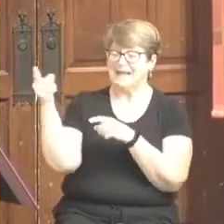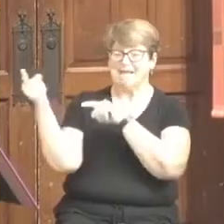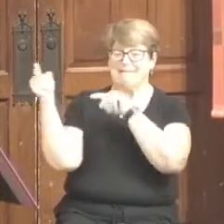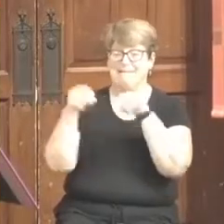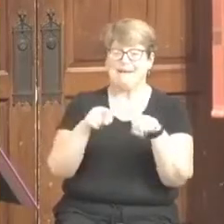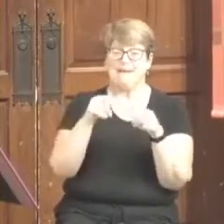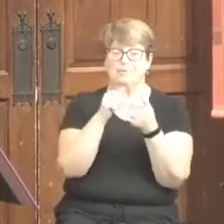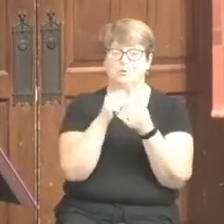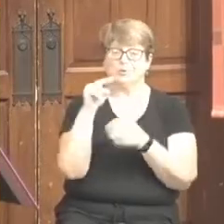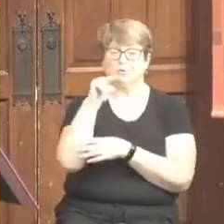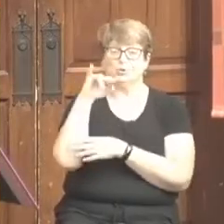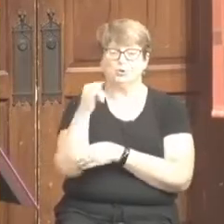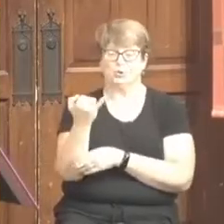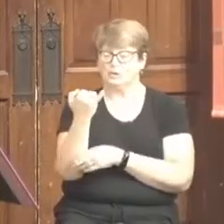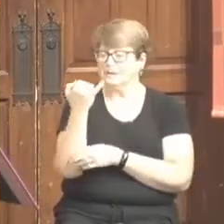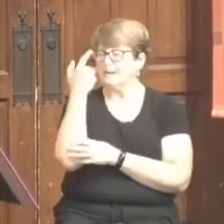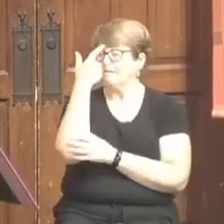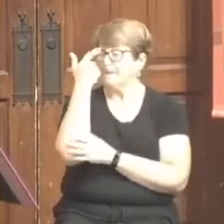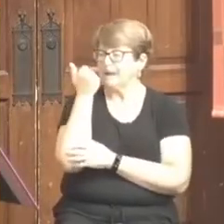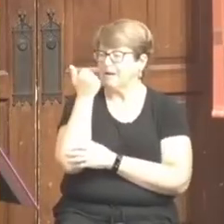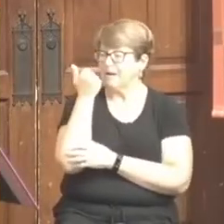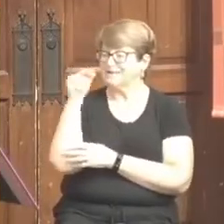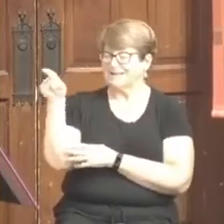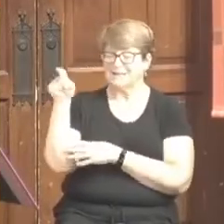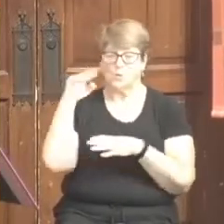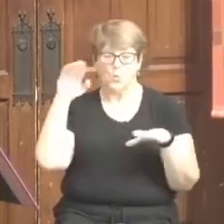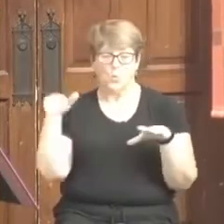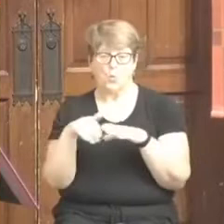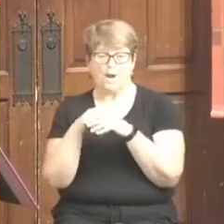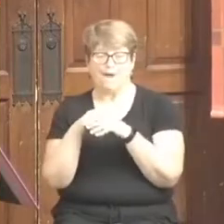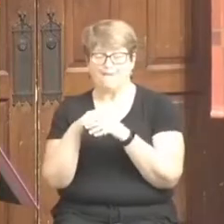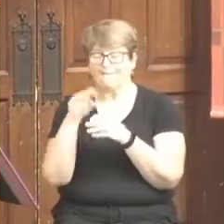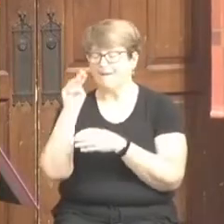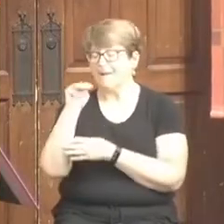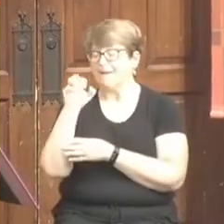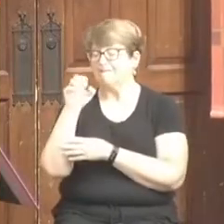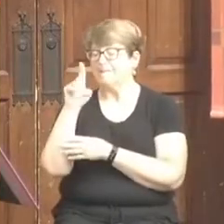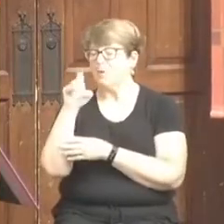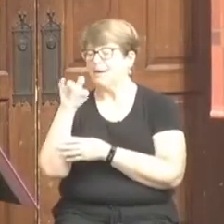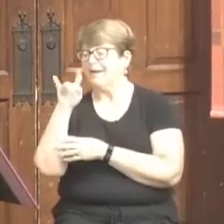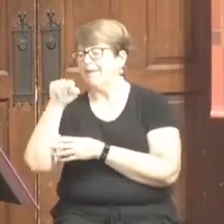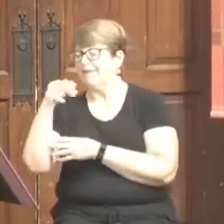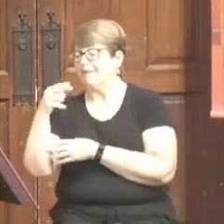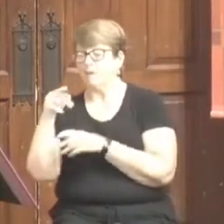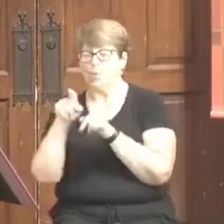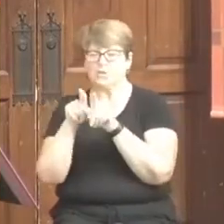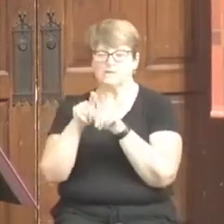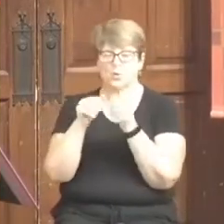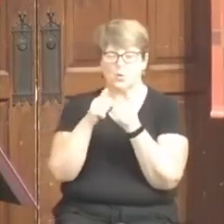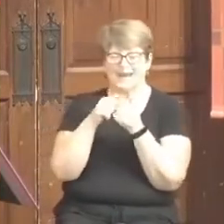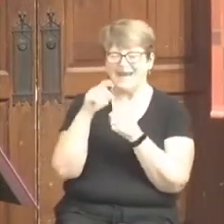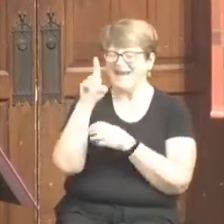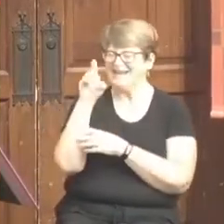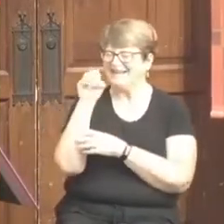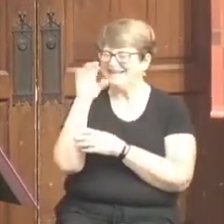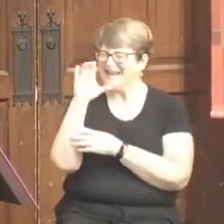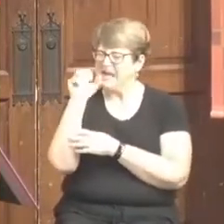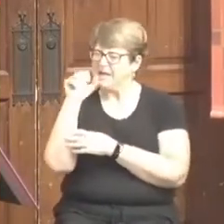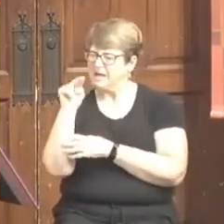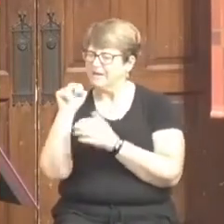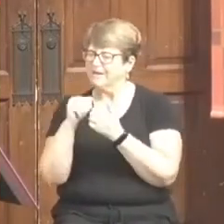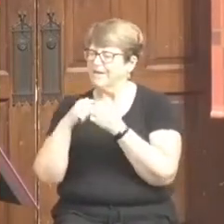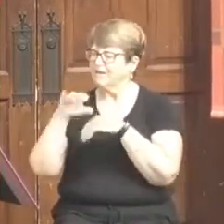Greater New Jersey because his wife, Meredith, who was a deacon in the church, got a position with Drew